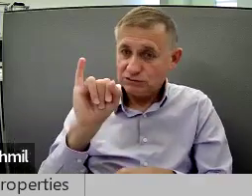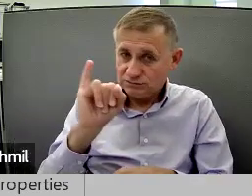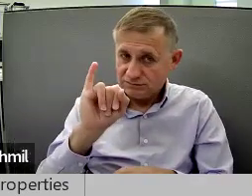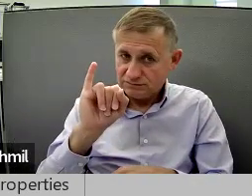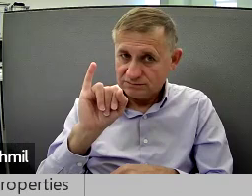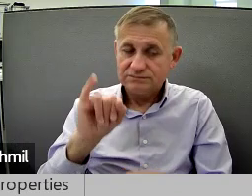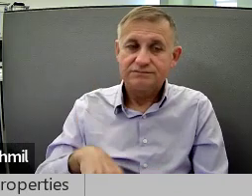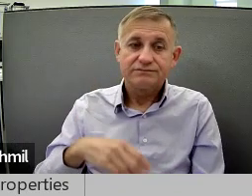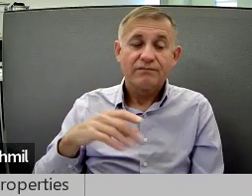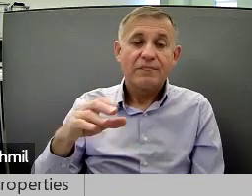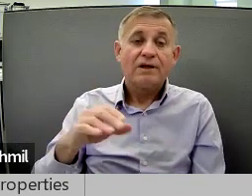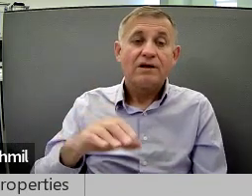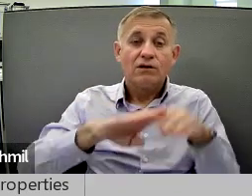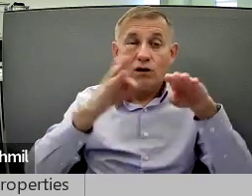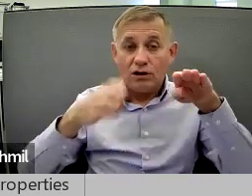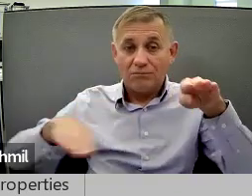covered by insurance.